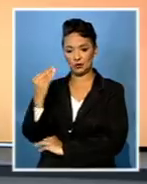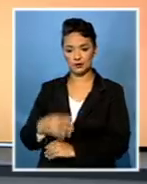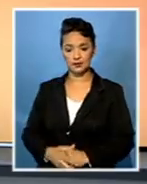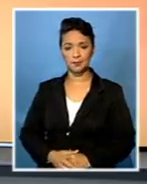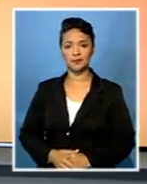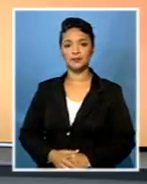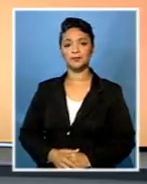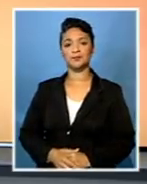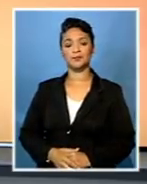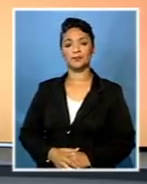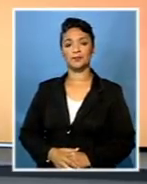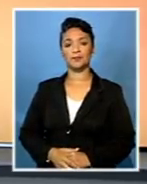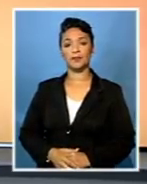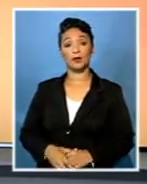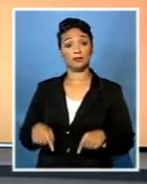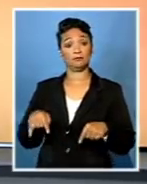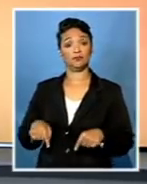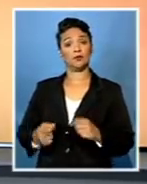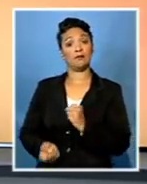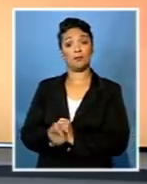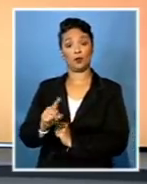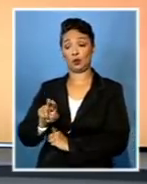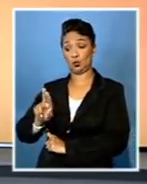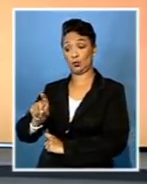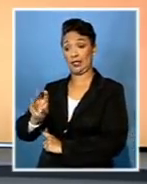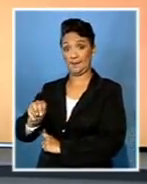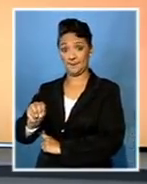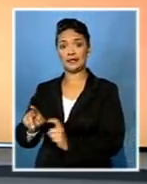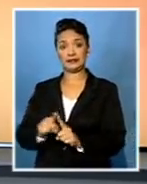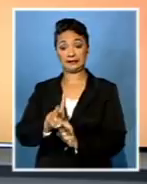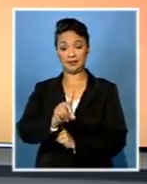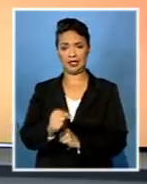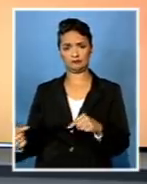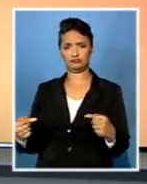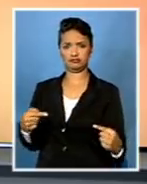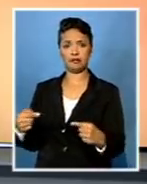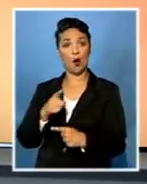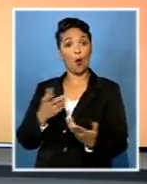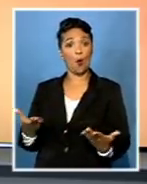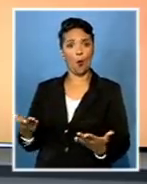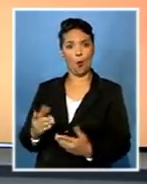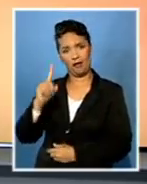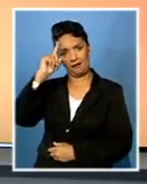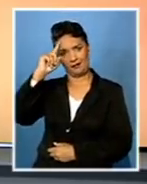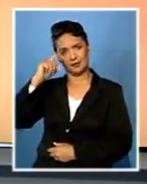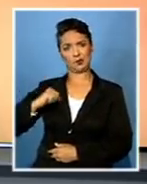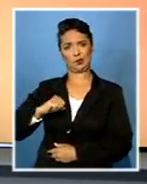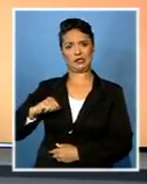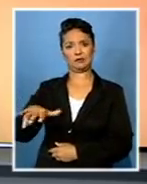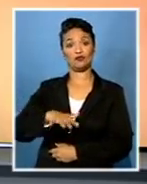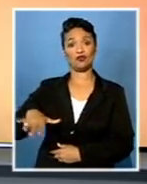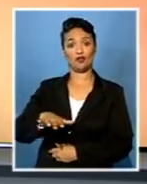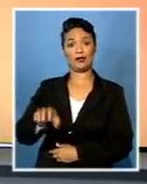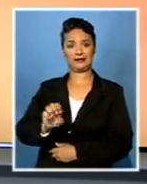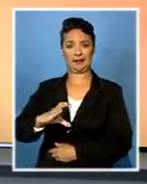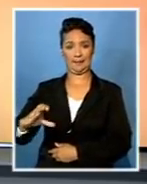Prime on Youth Day. Now despite assurances, tensions remain between the UDM and the DA in the Nelson